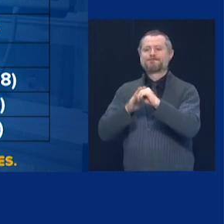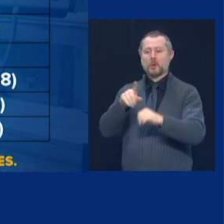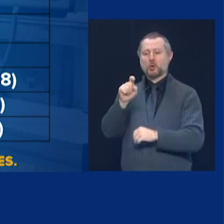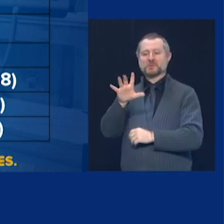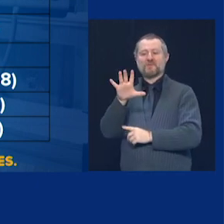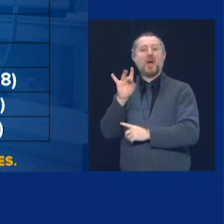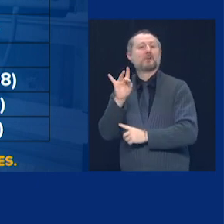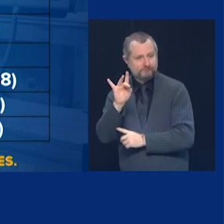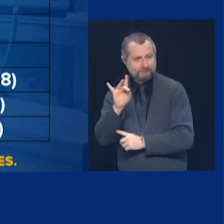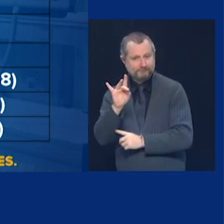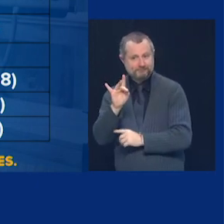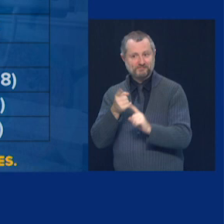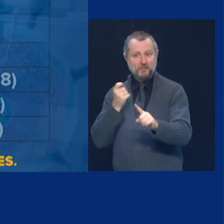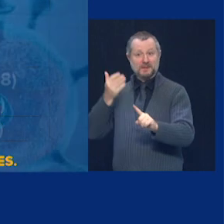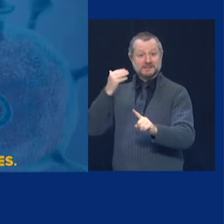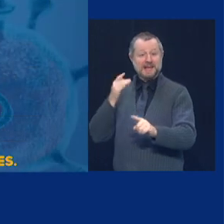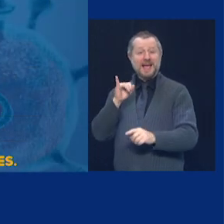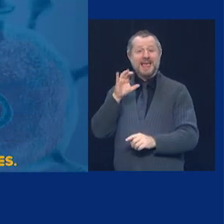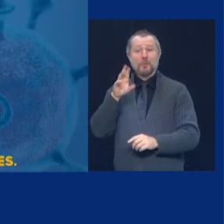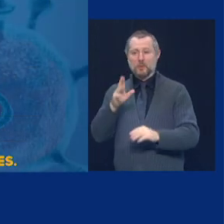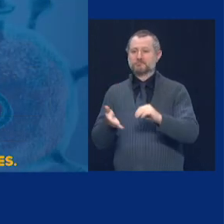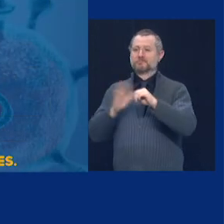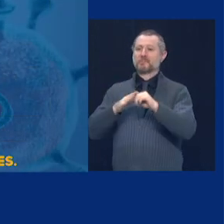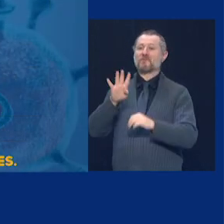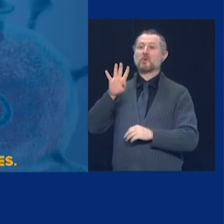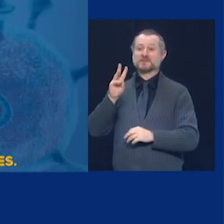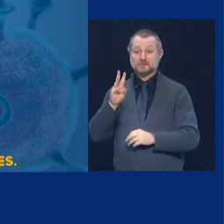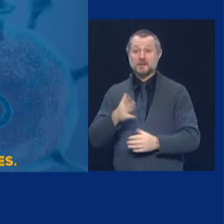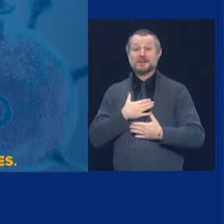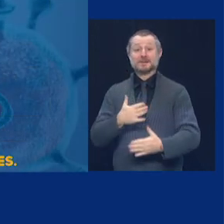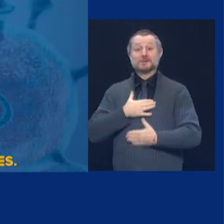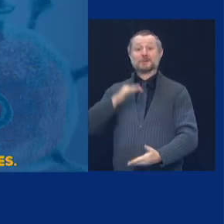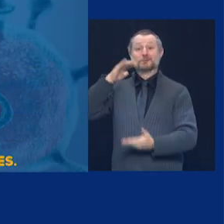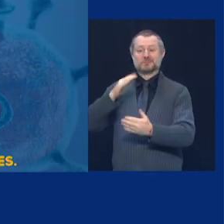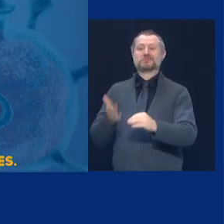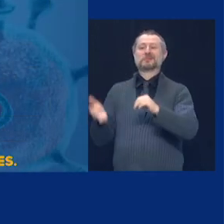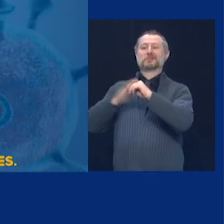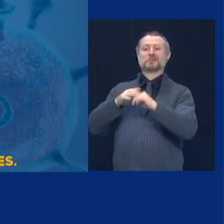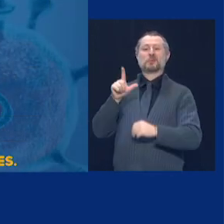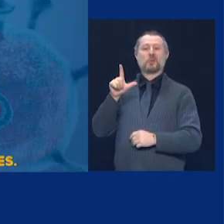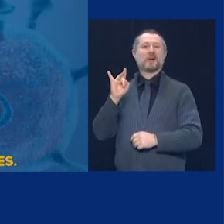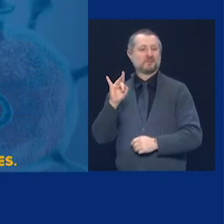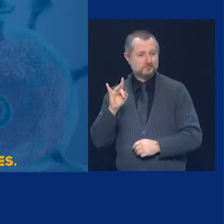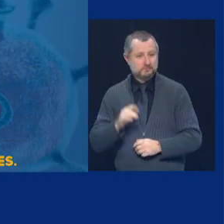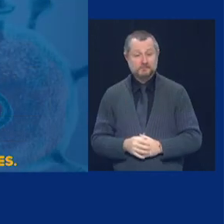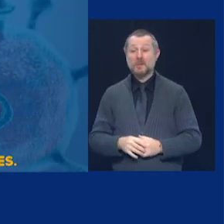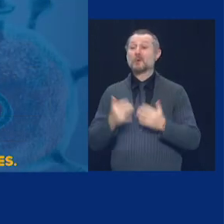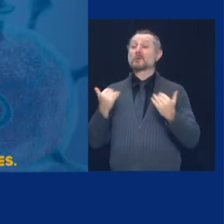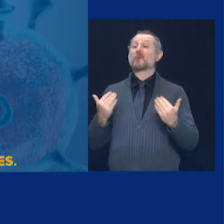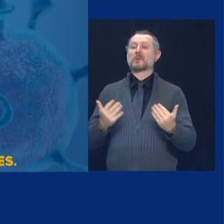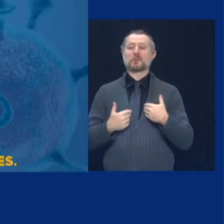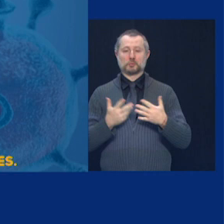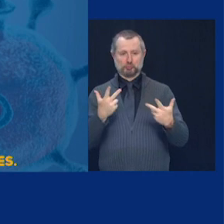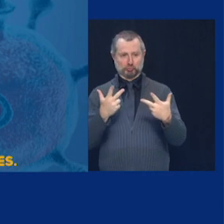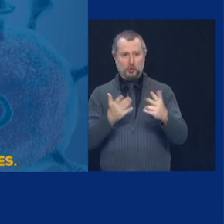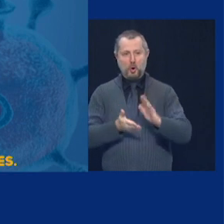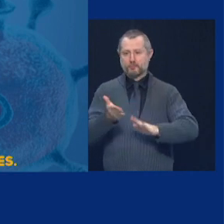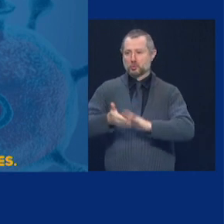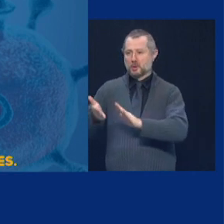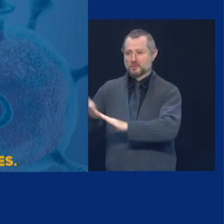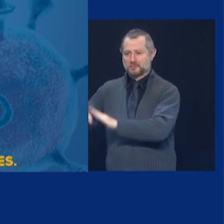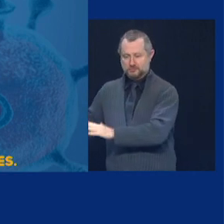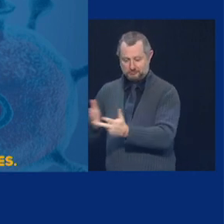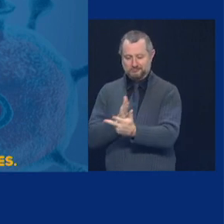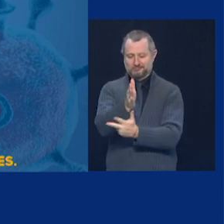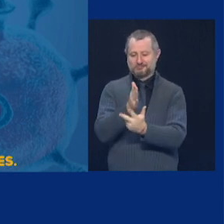ICU up 46. Intubation is up 28. We now are conducting three COVID operations, basically, at the